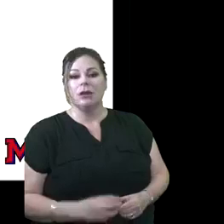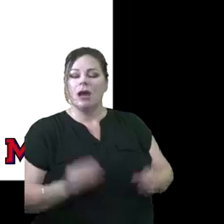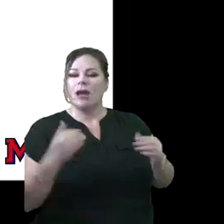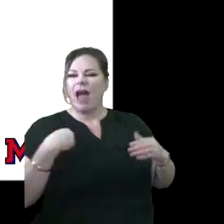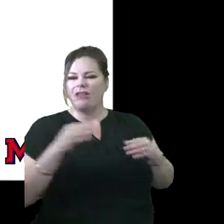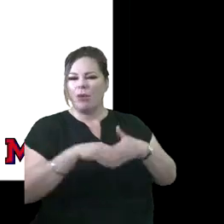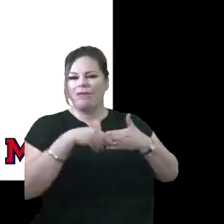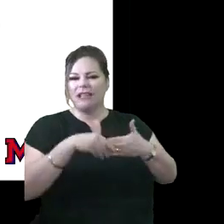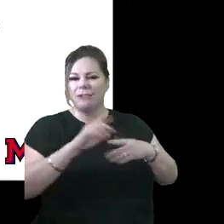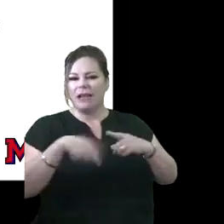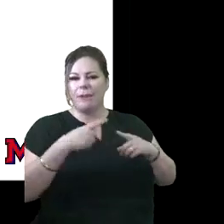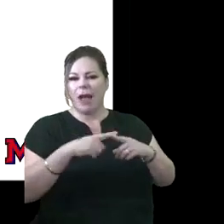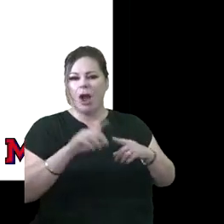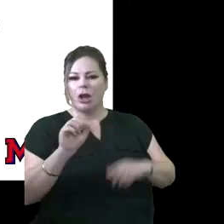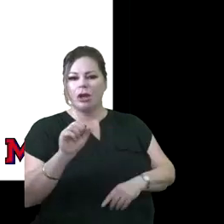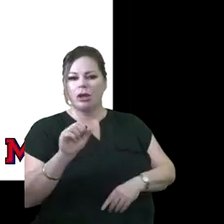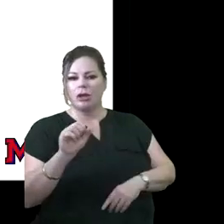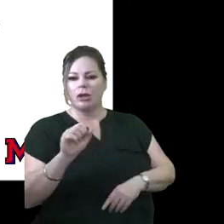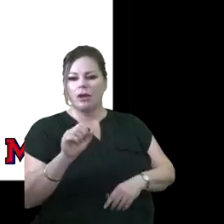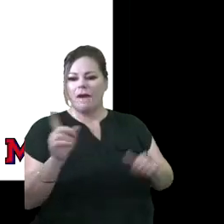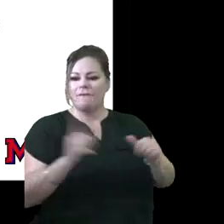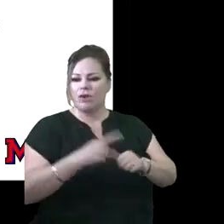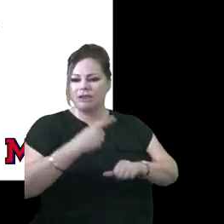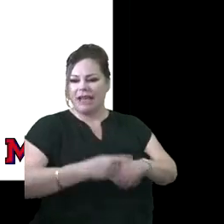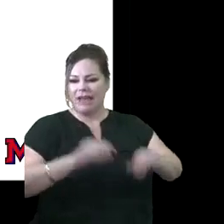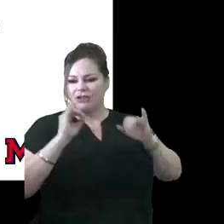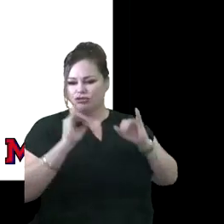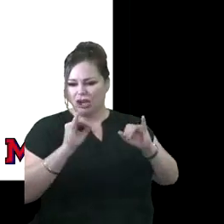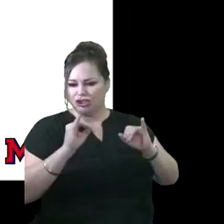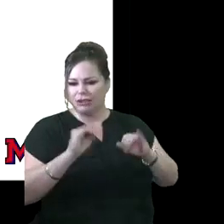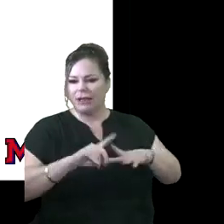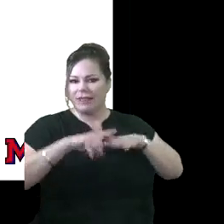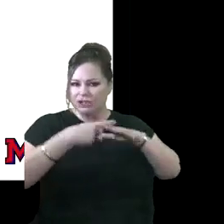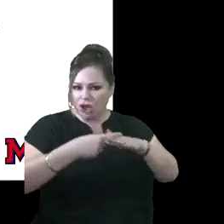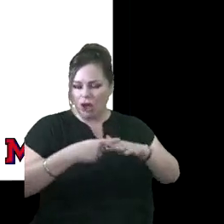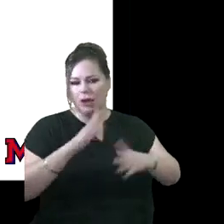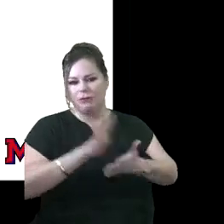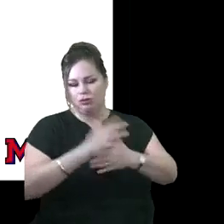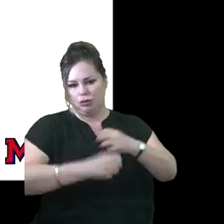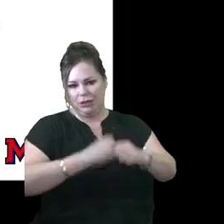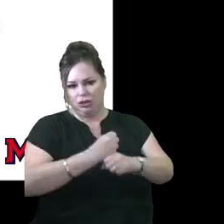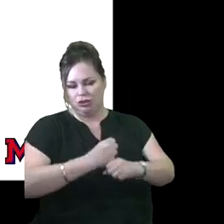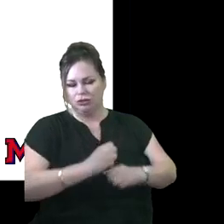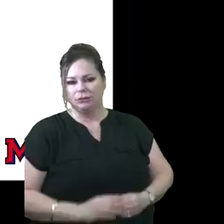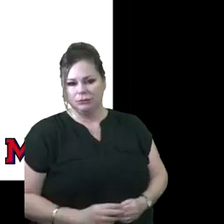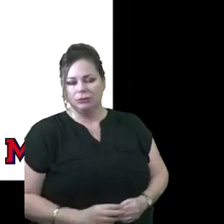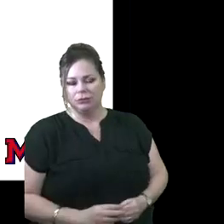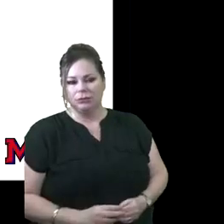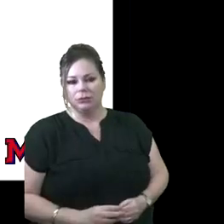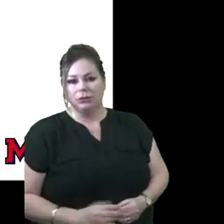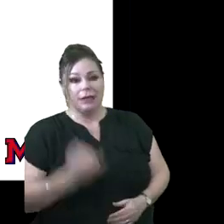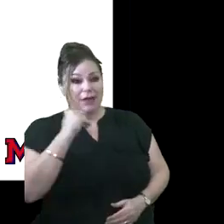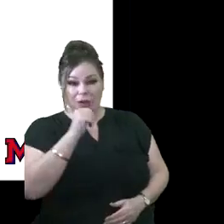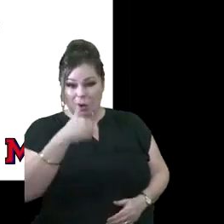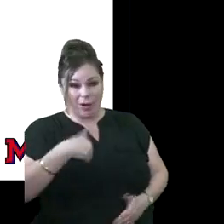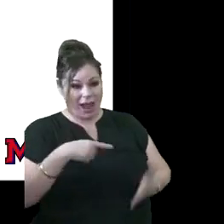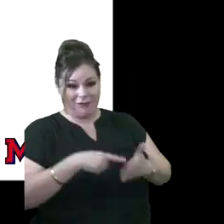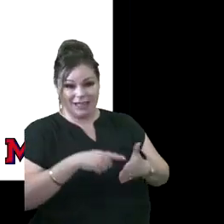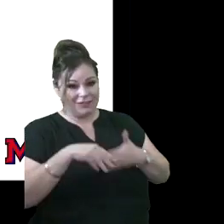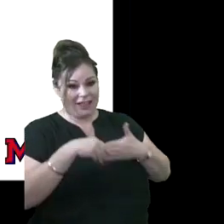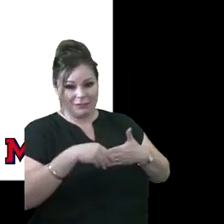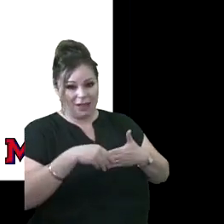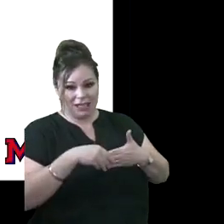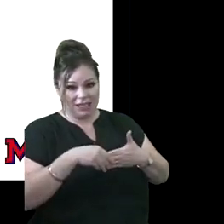flexibility around the starting of our first day of instruction. And so us not having this particular